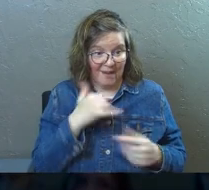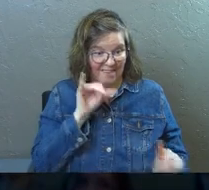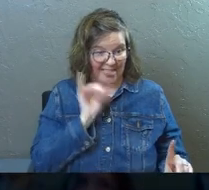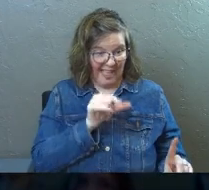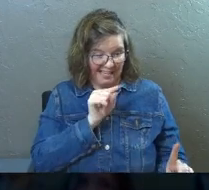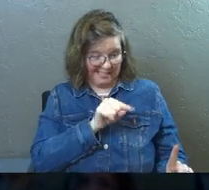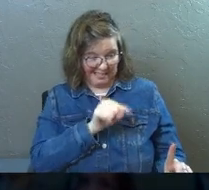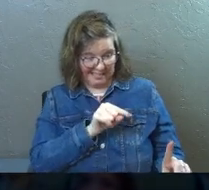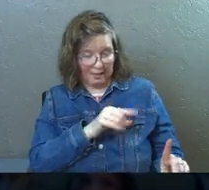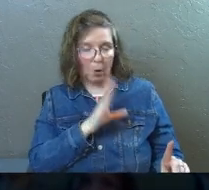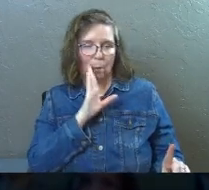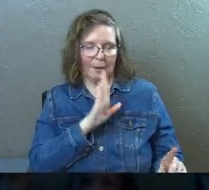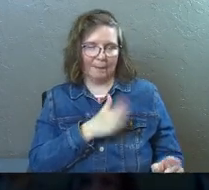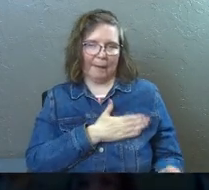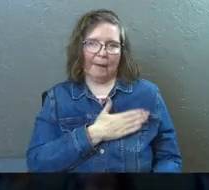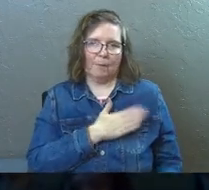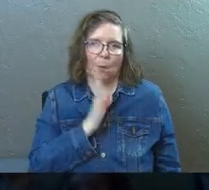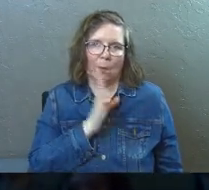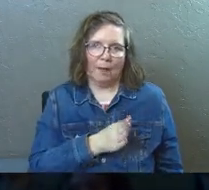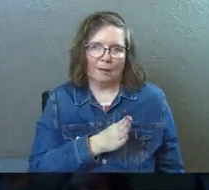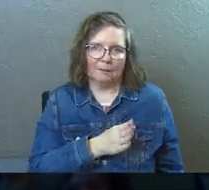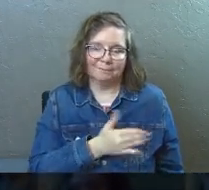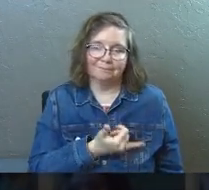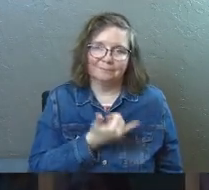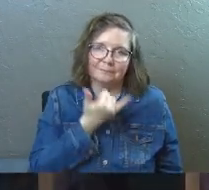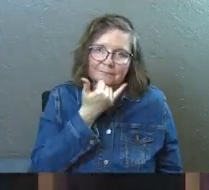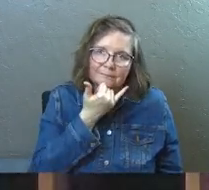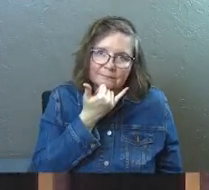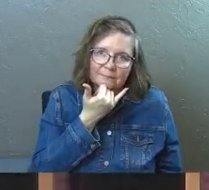world that that will be the secret to our happiness.